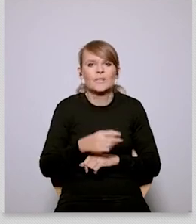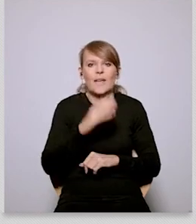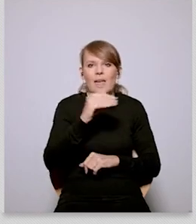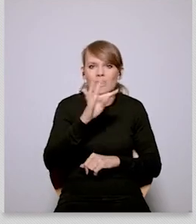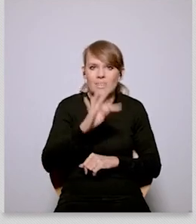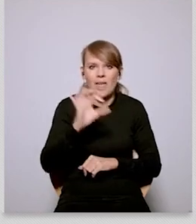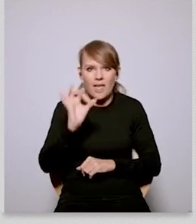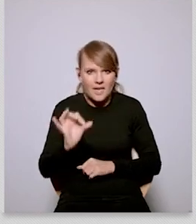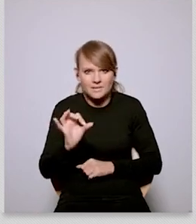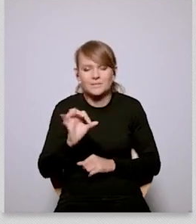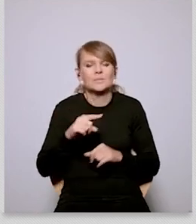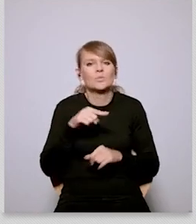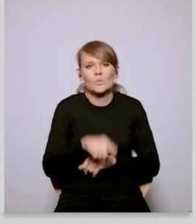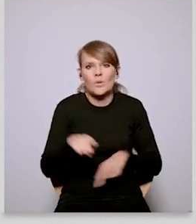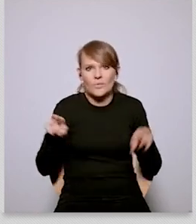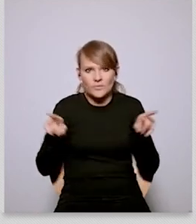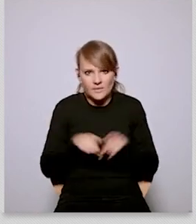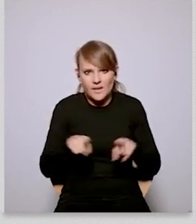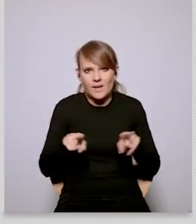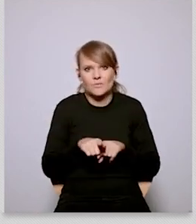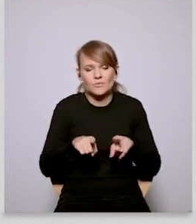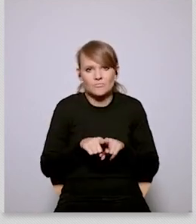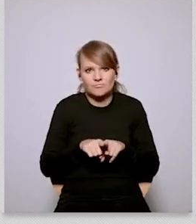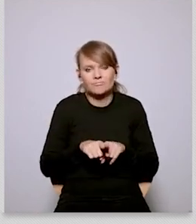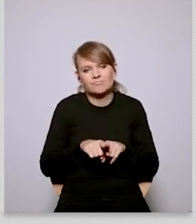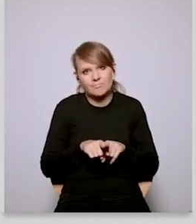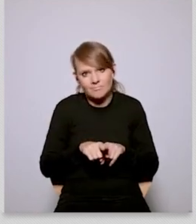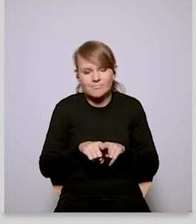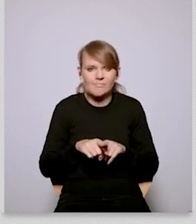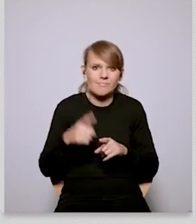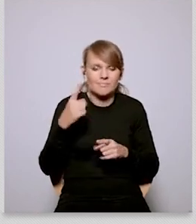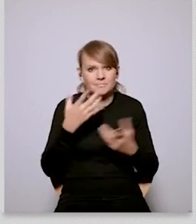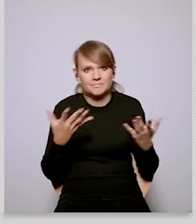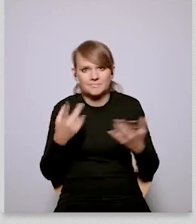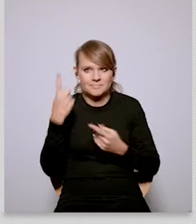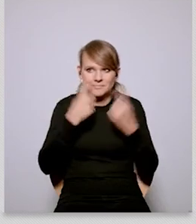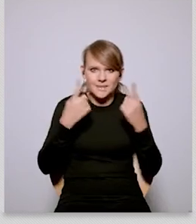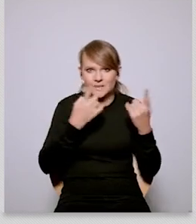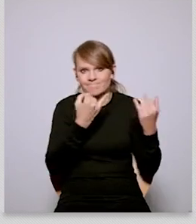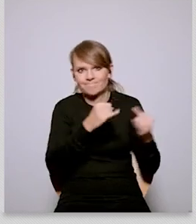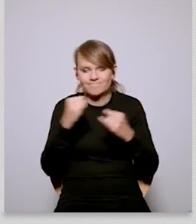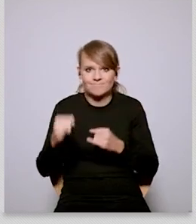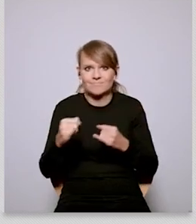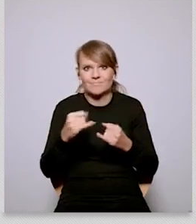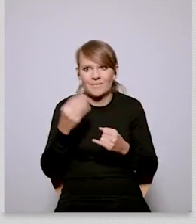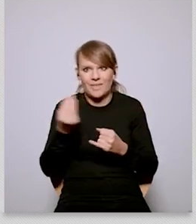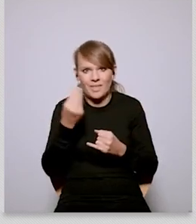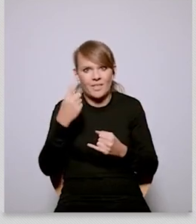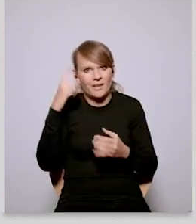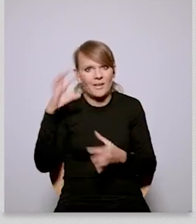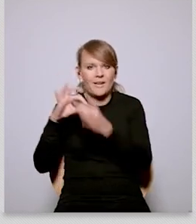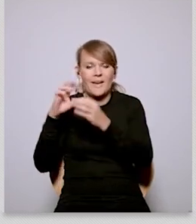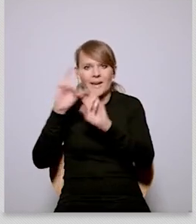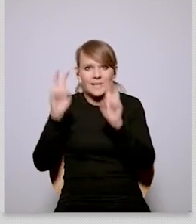especially then in the context of the energy crisis and the rising prices of of household uh electricity